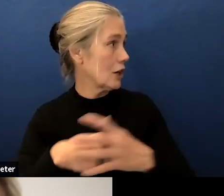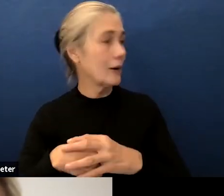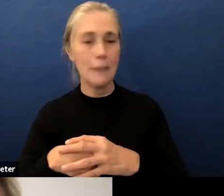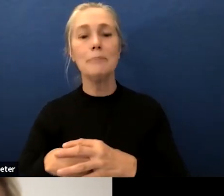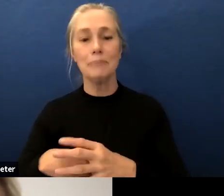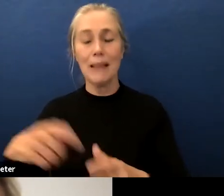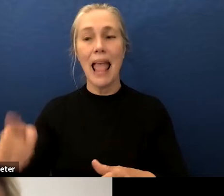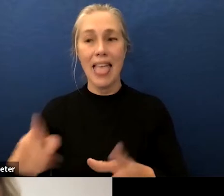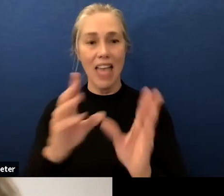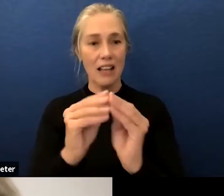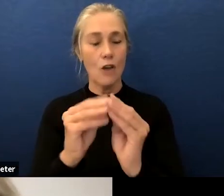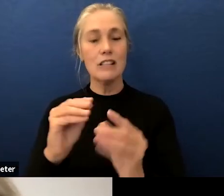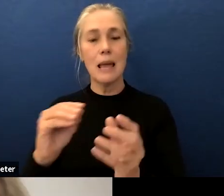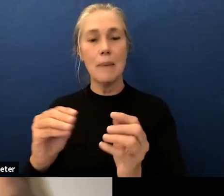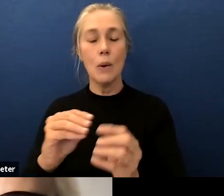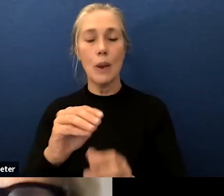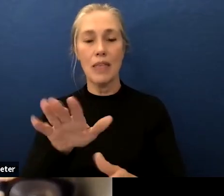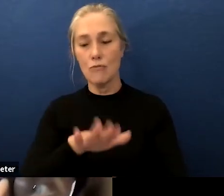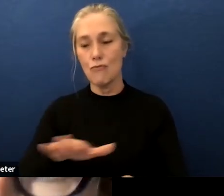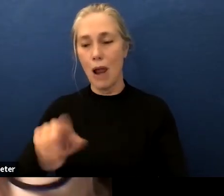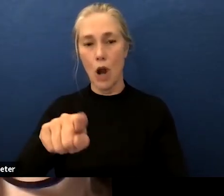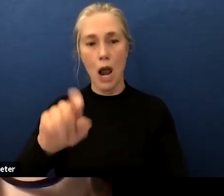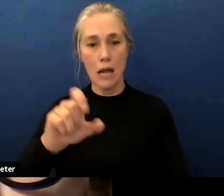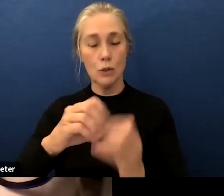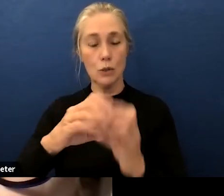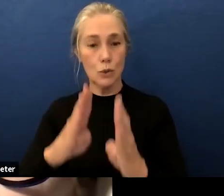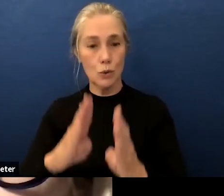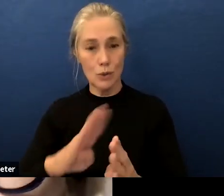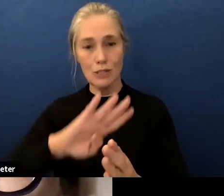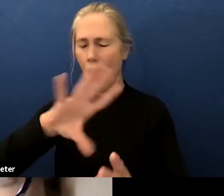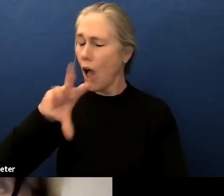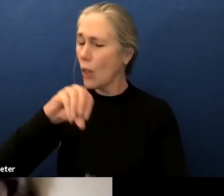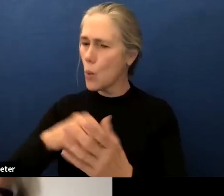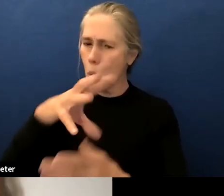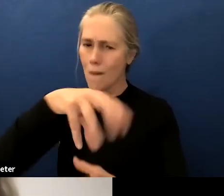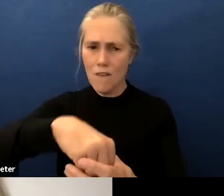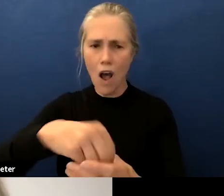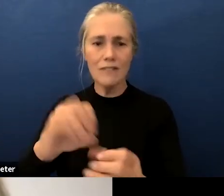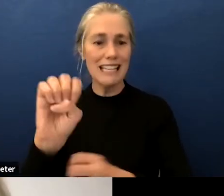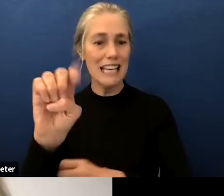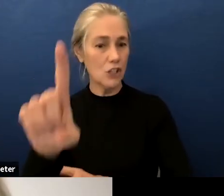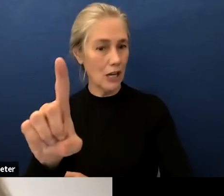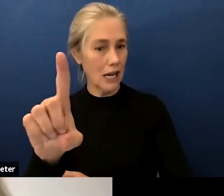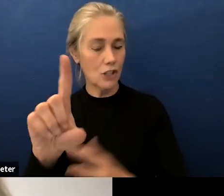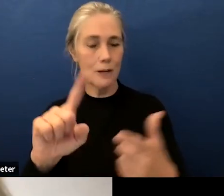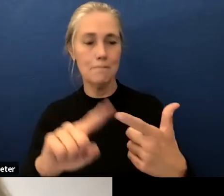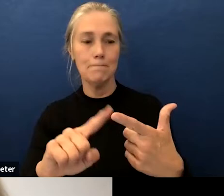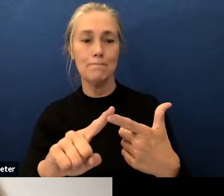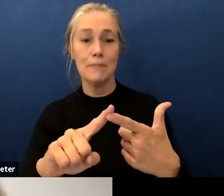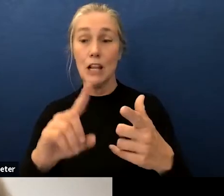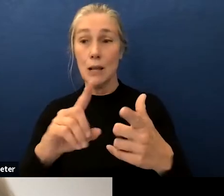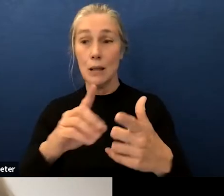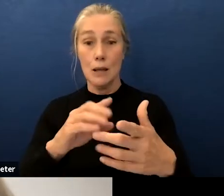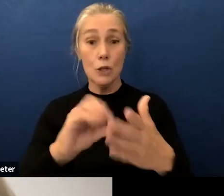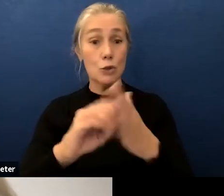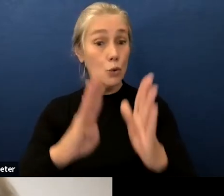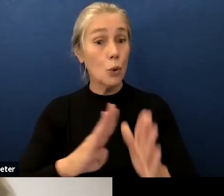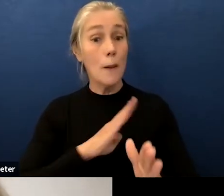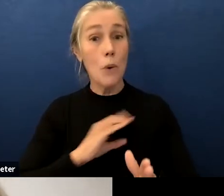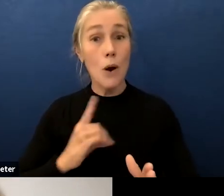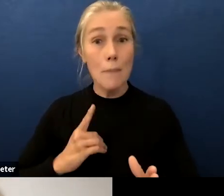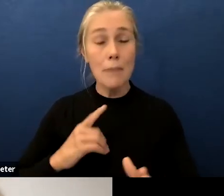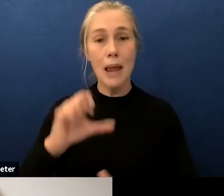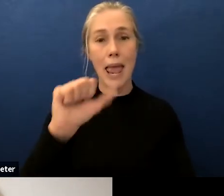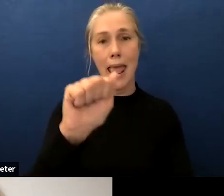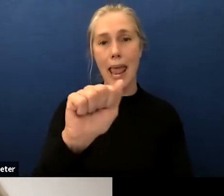around 100 students from across california that are all super involved in education so these could be student board members asb presidents